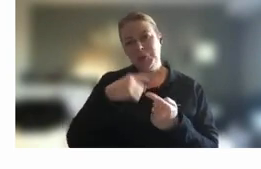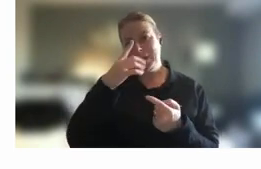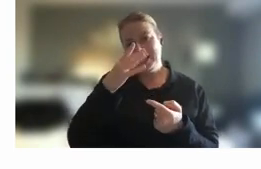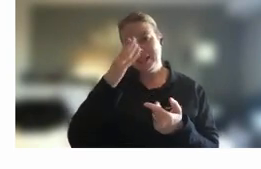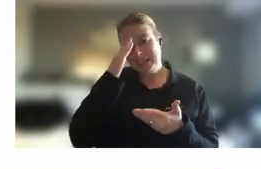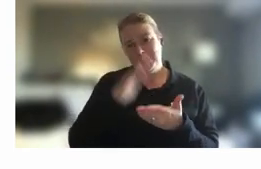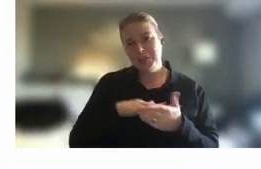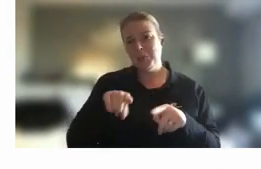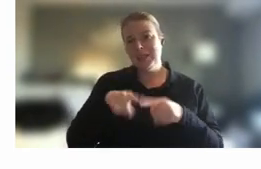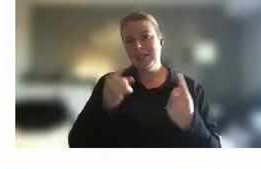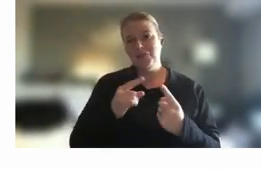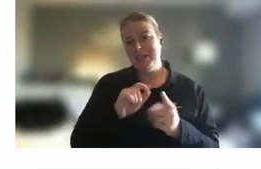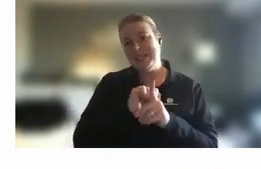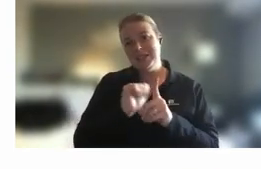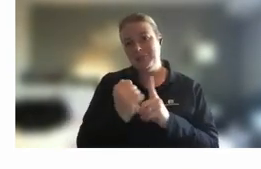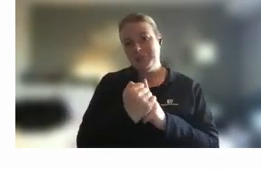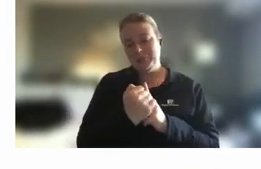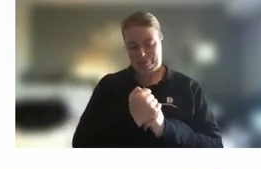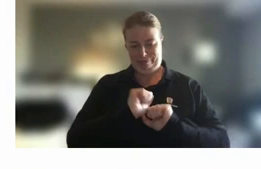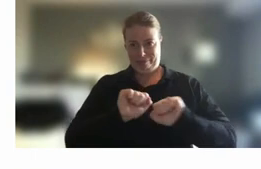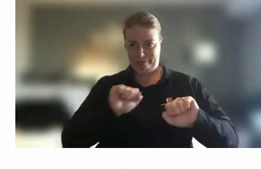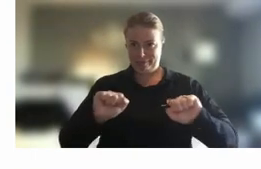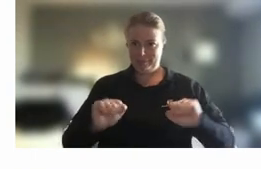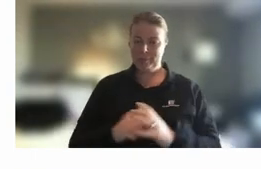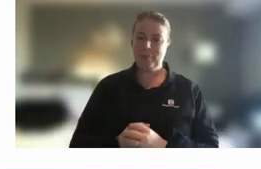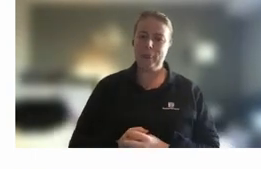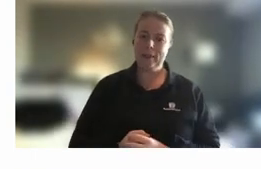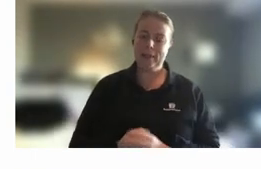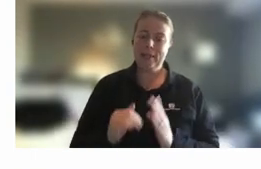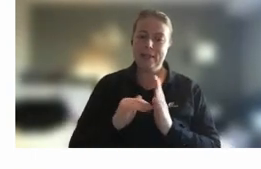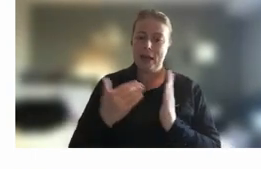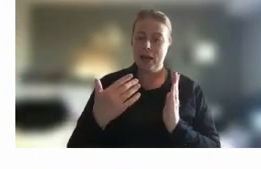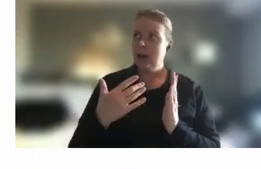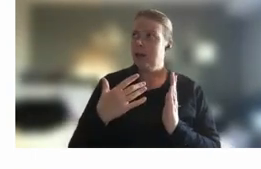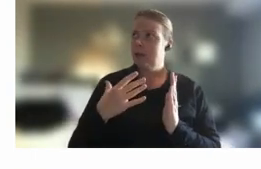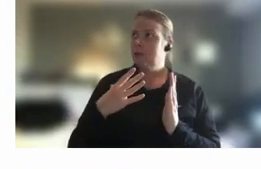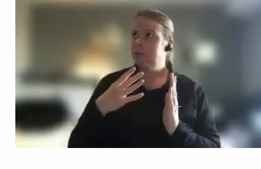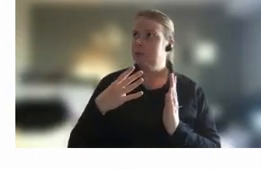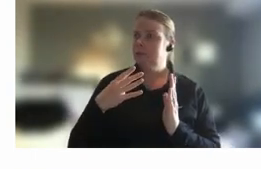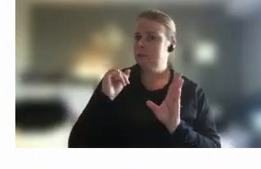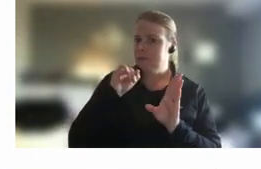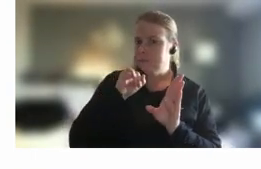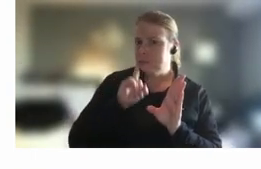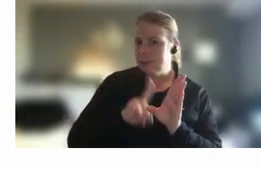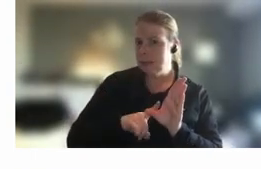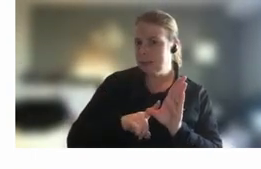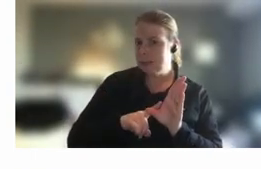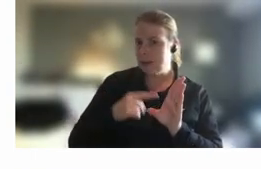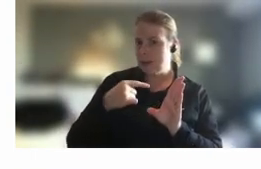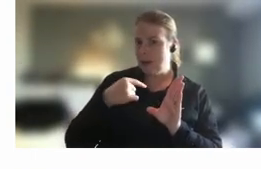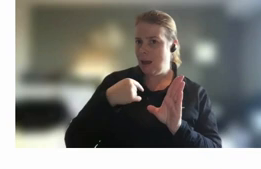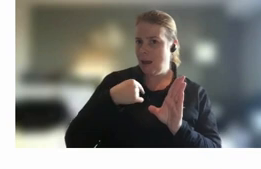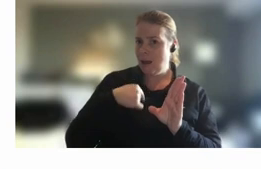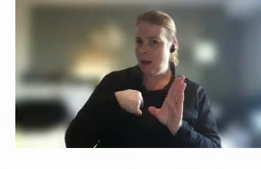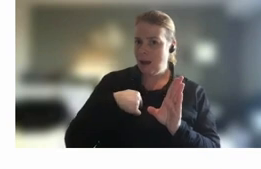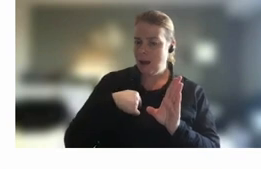circumstances and now also um since probably about November last year I've also taken advantage of um flexible